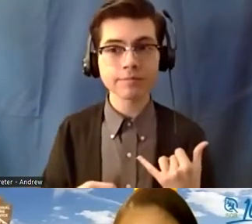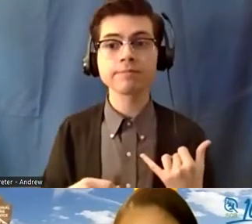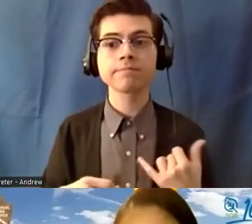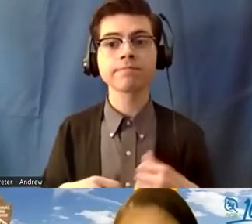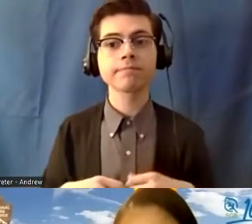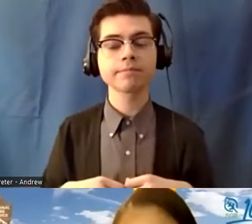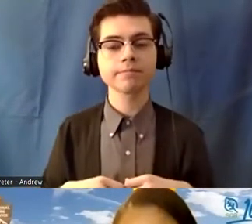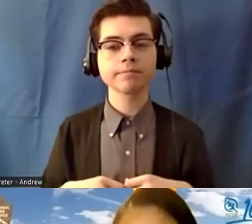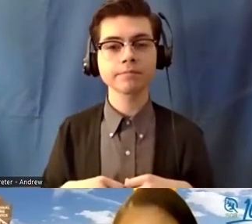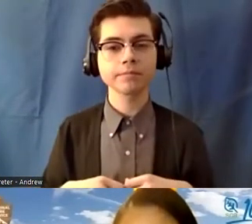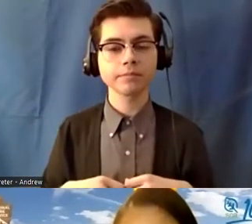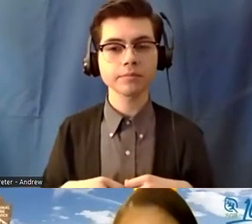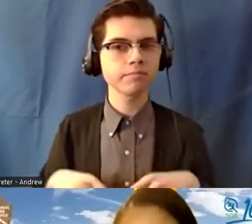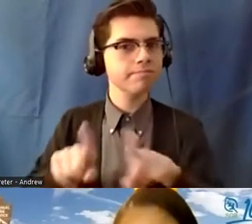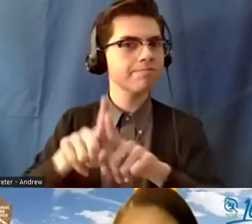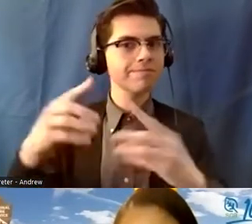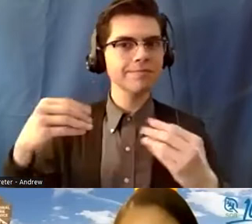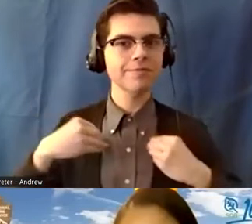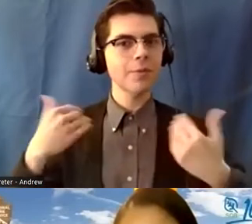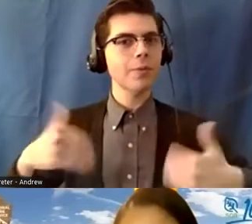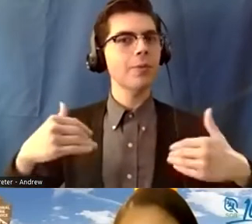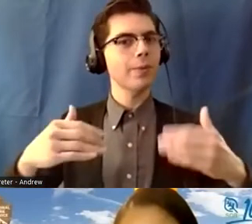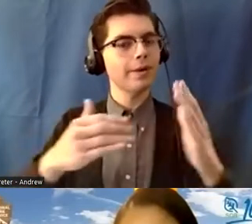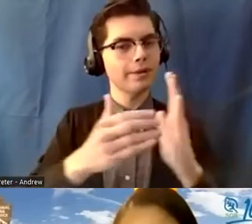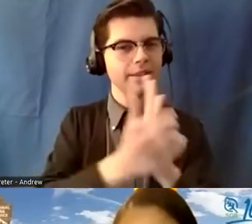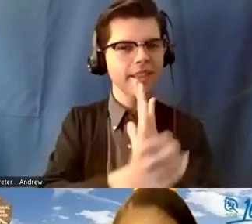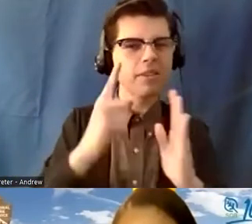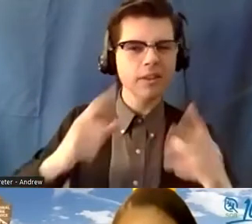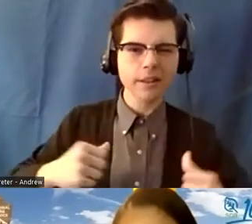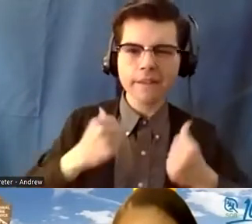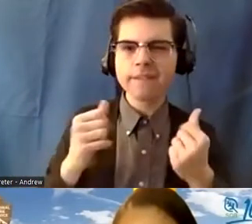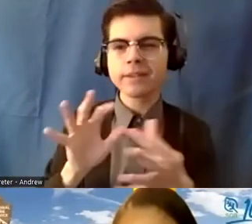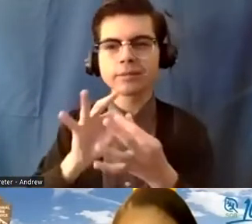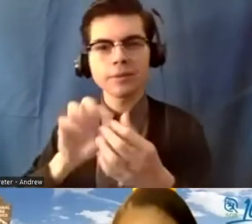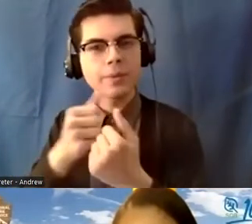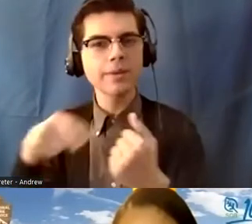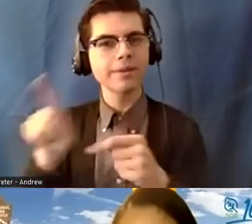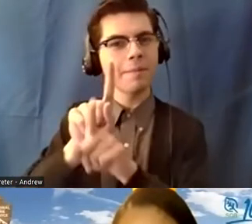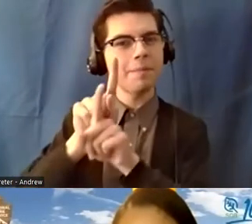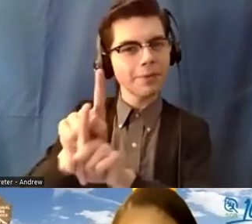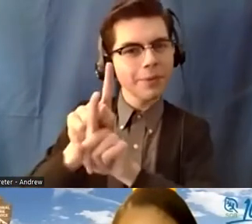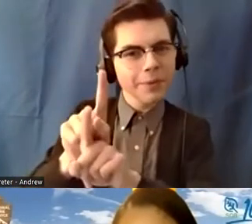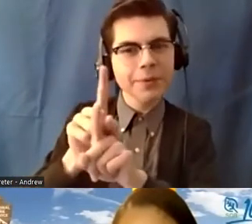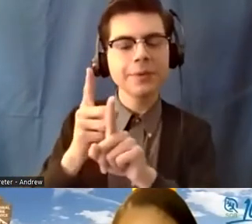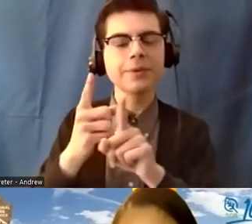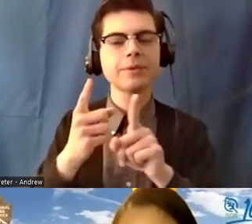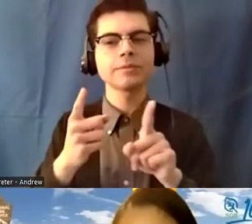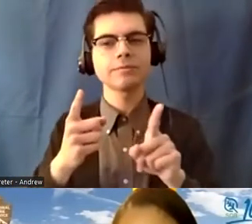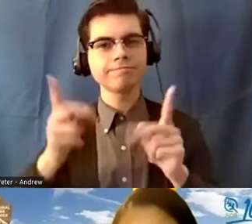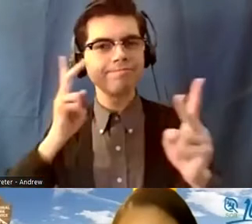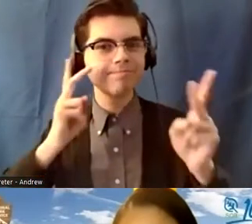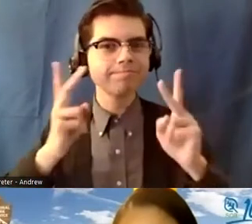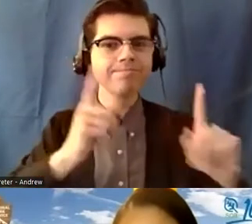really great life skills, connected me with awesome mentors, and let me see really cool